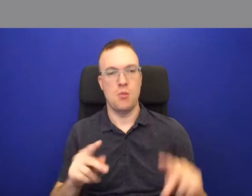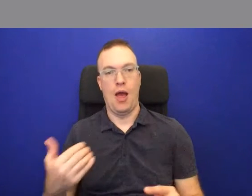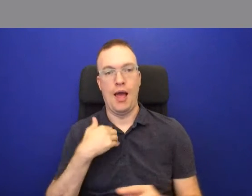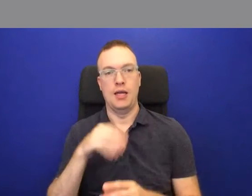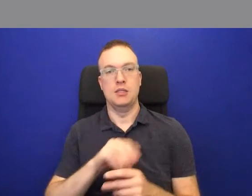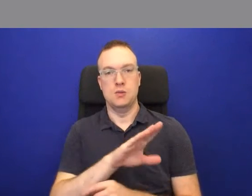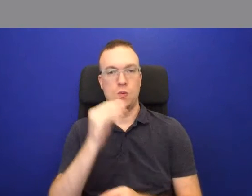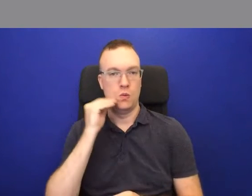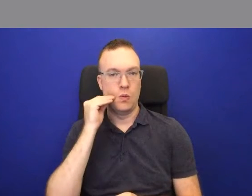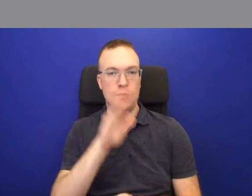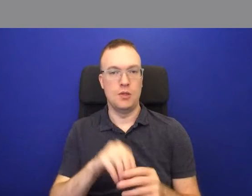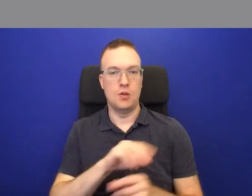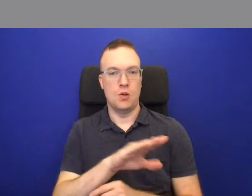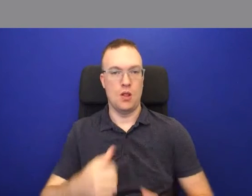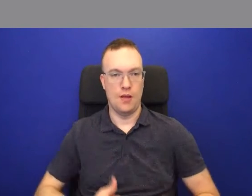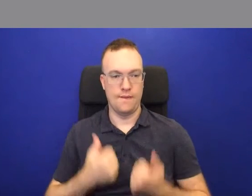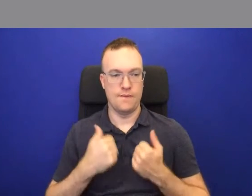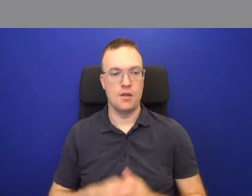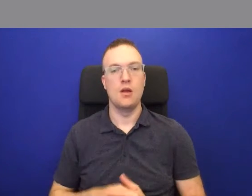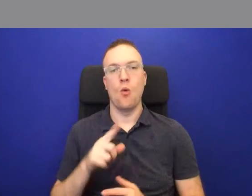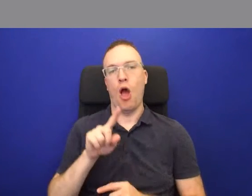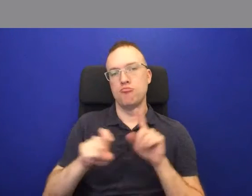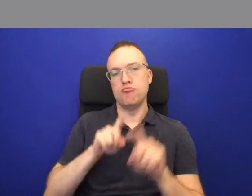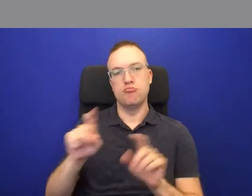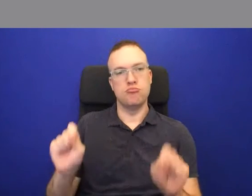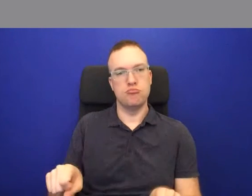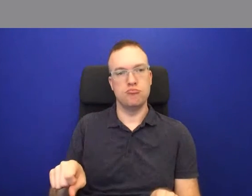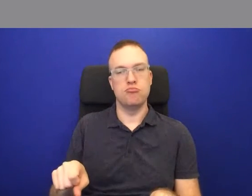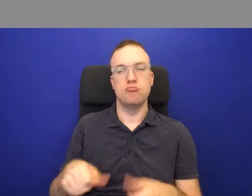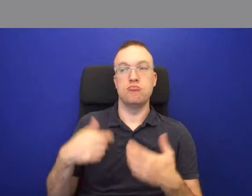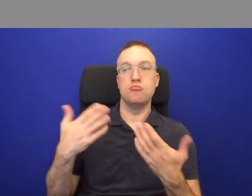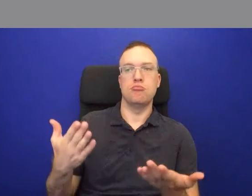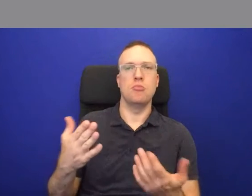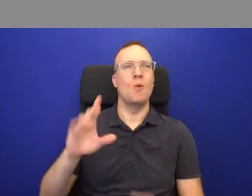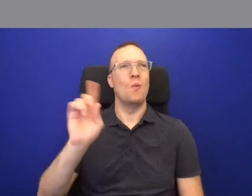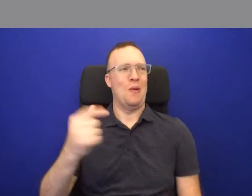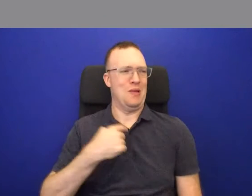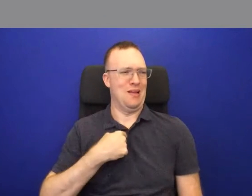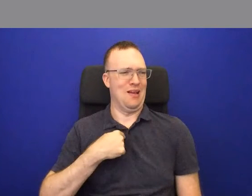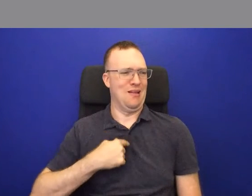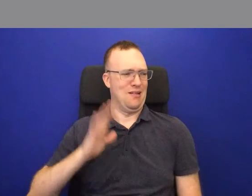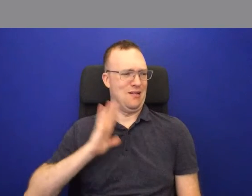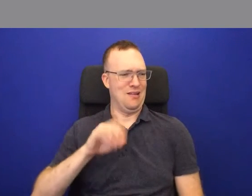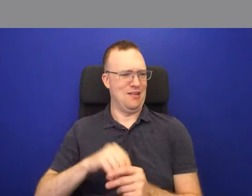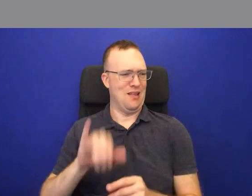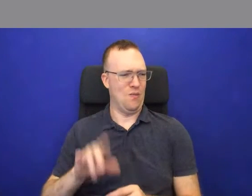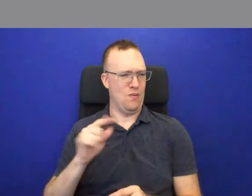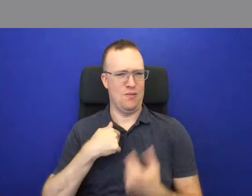houses, in their lives, we can ask the question, the but where was I in this?